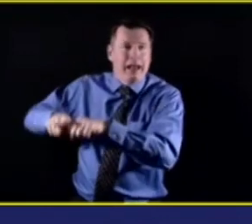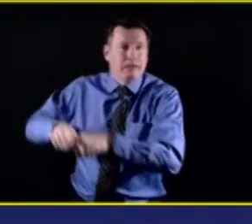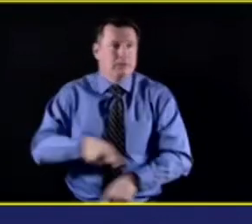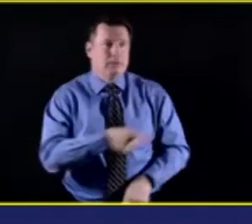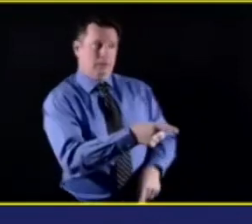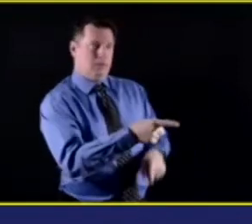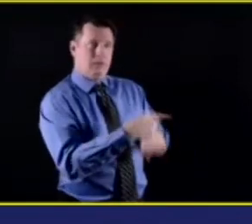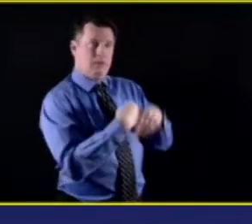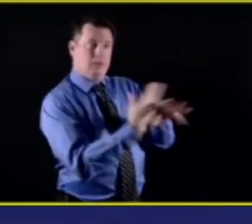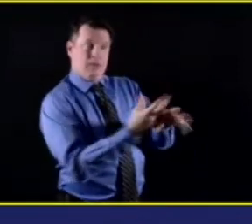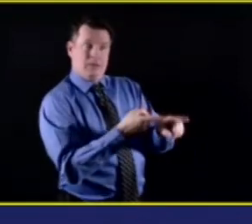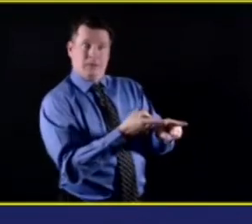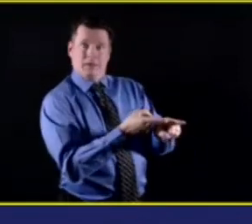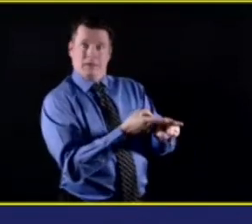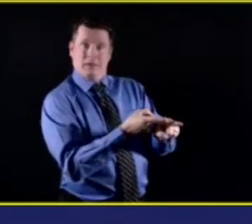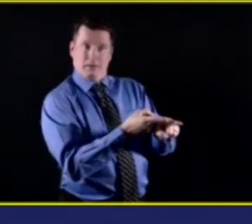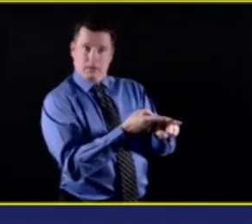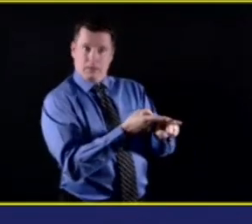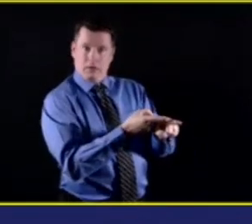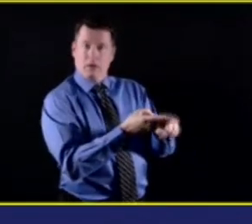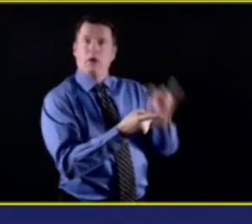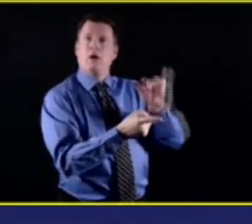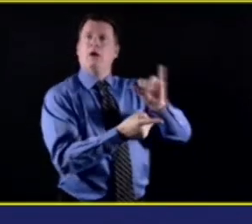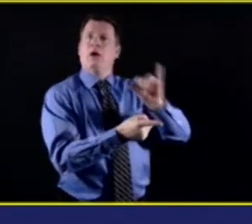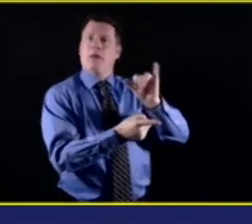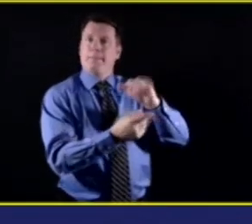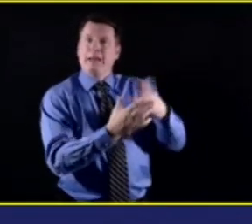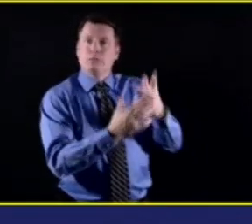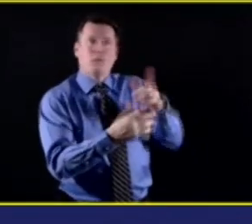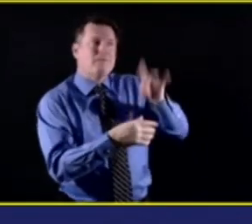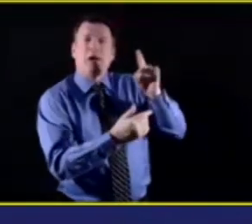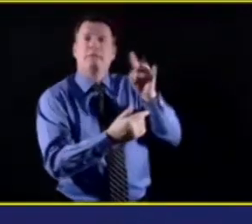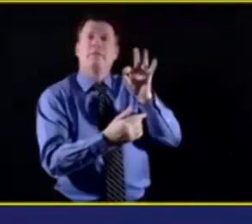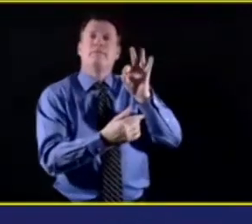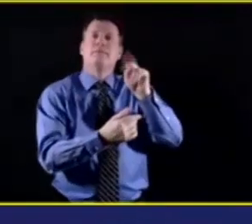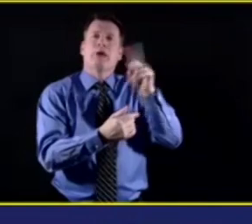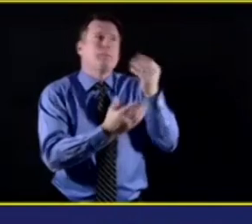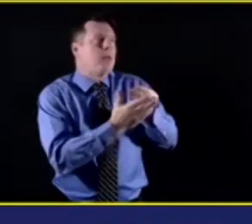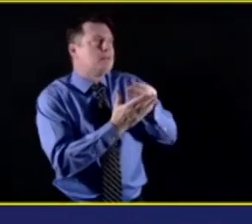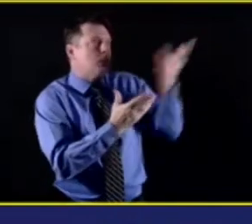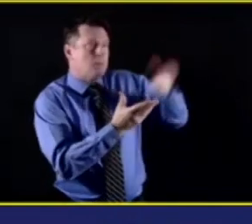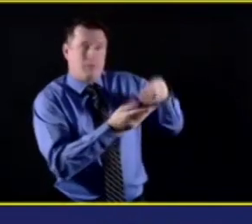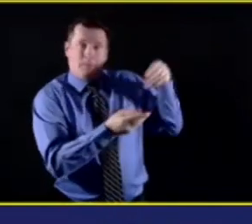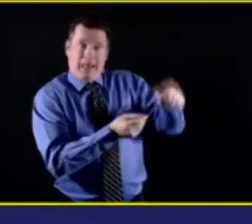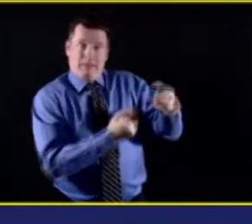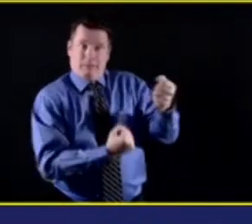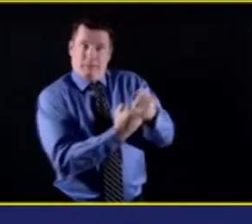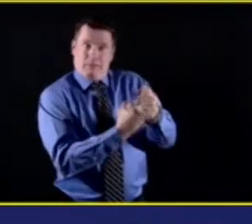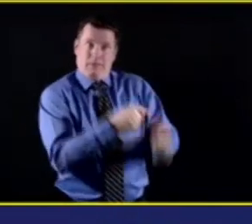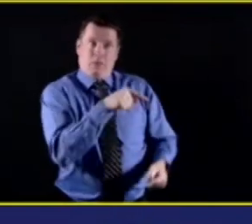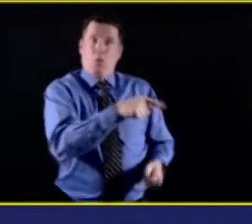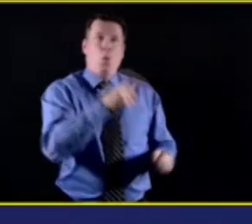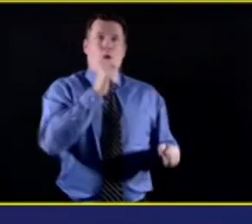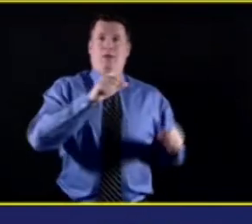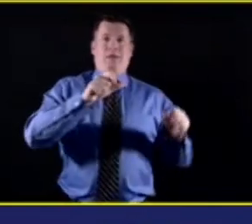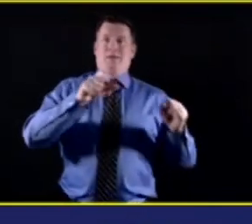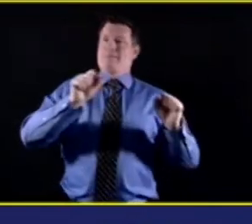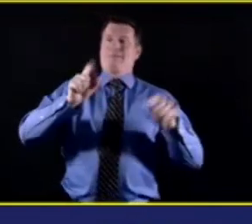video telehealth, to be able to provide them those resources during this time so that we can reach,